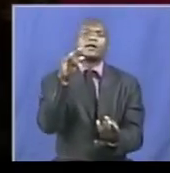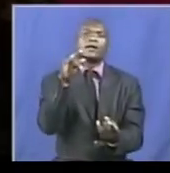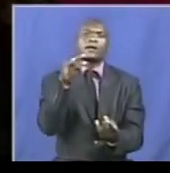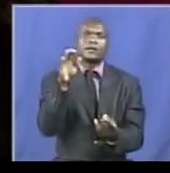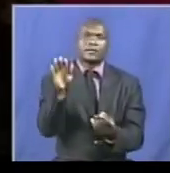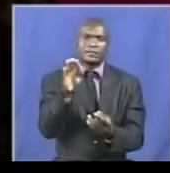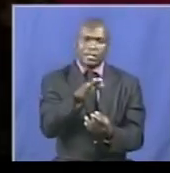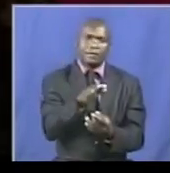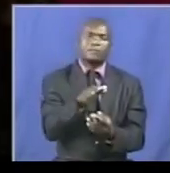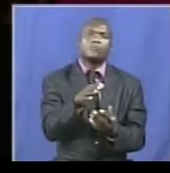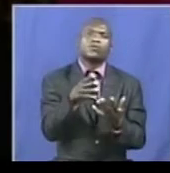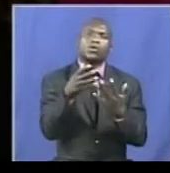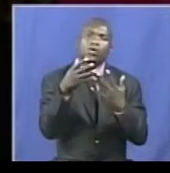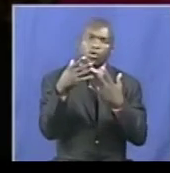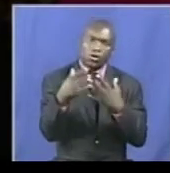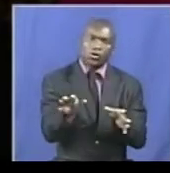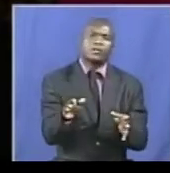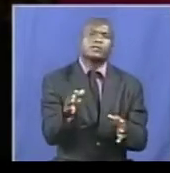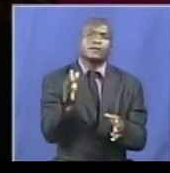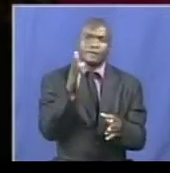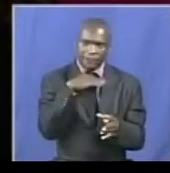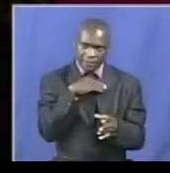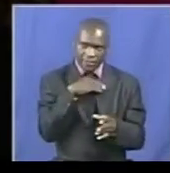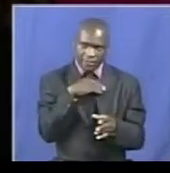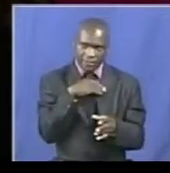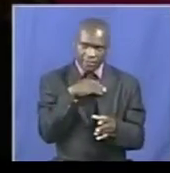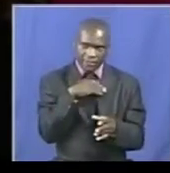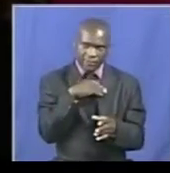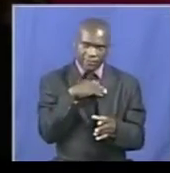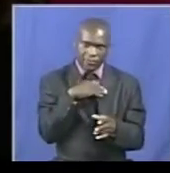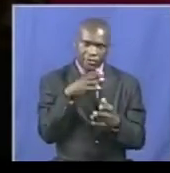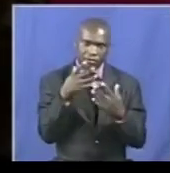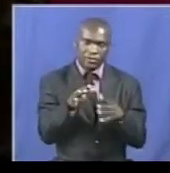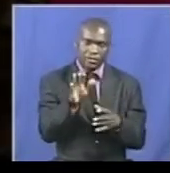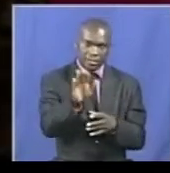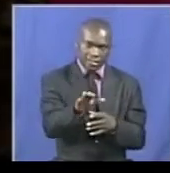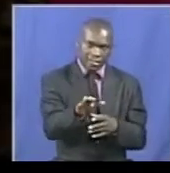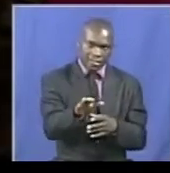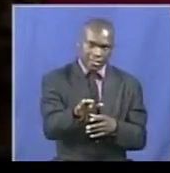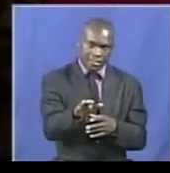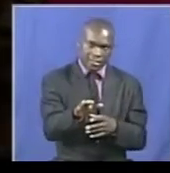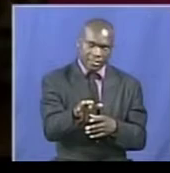I'm could hear name In the or And